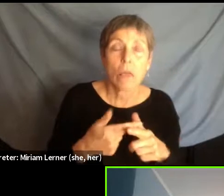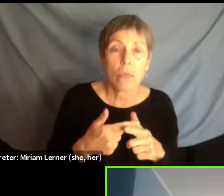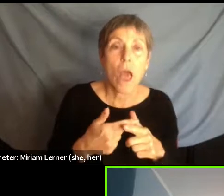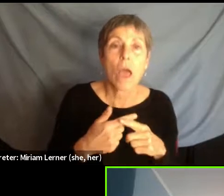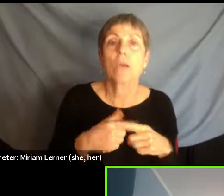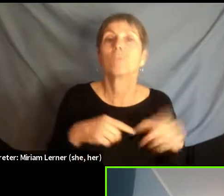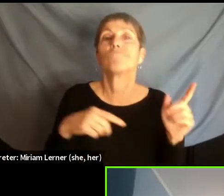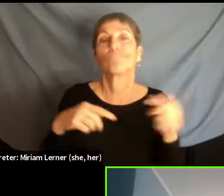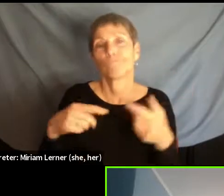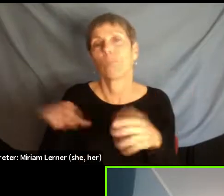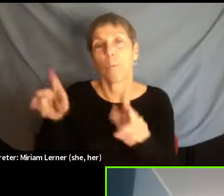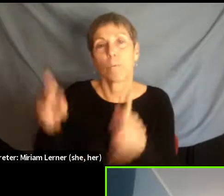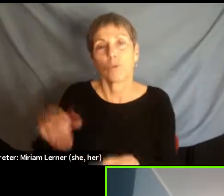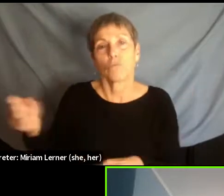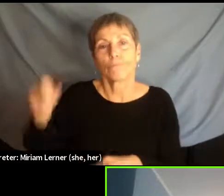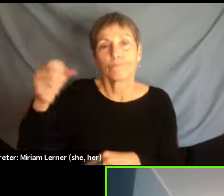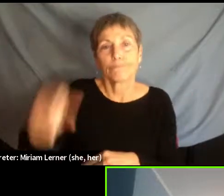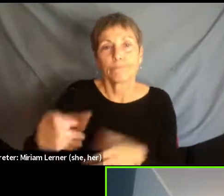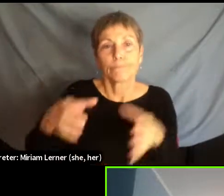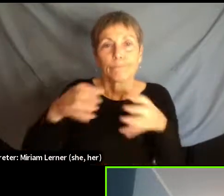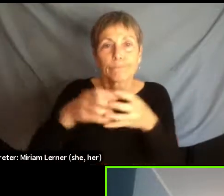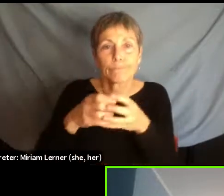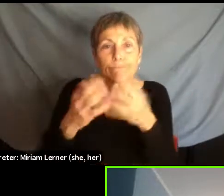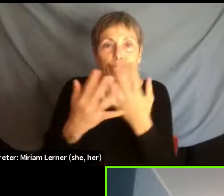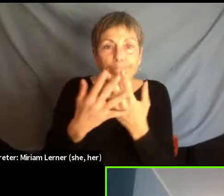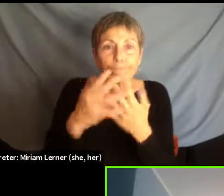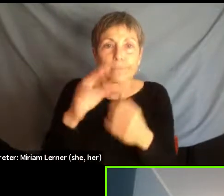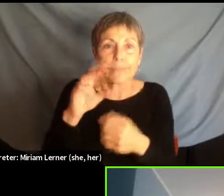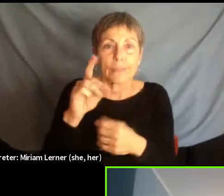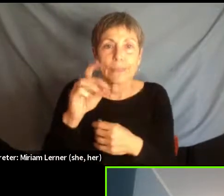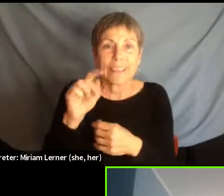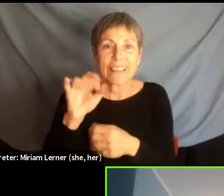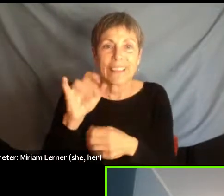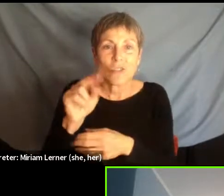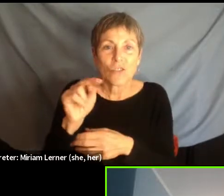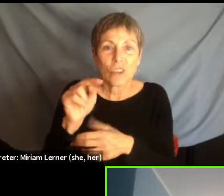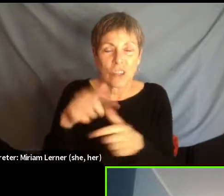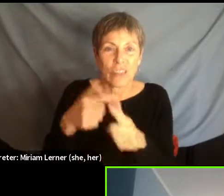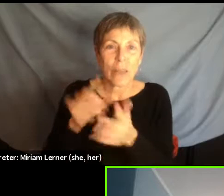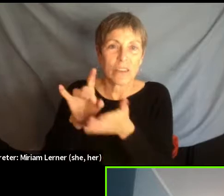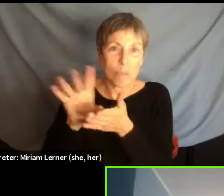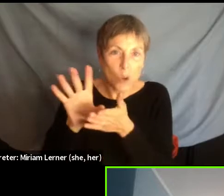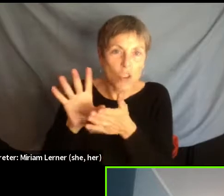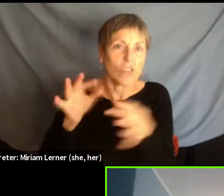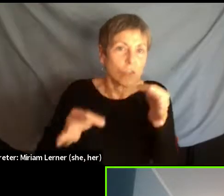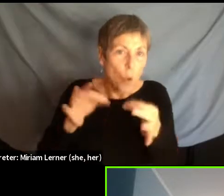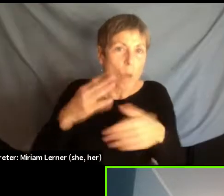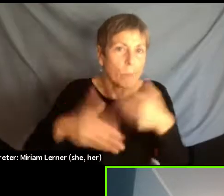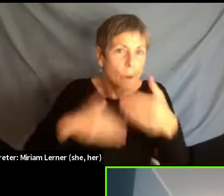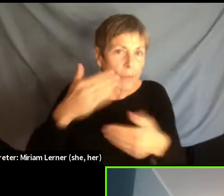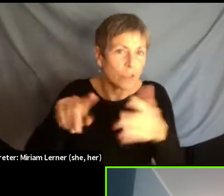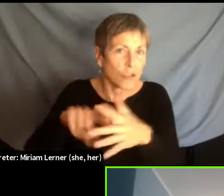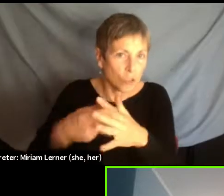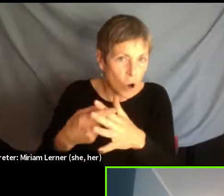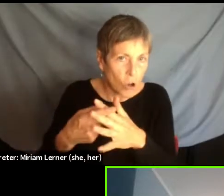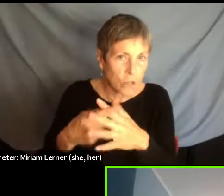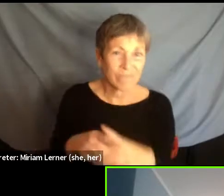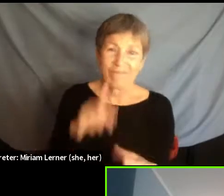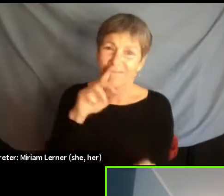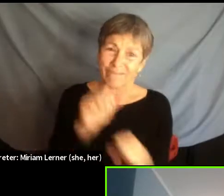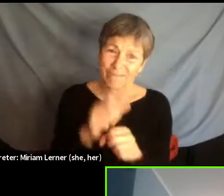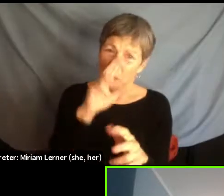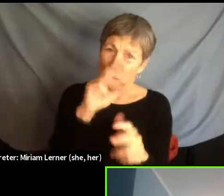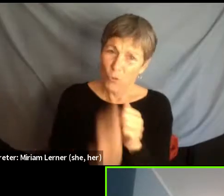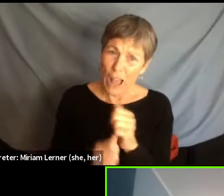detention, and then eventually have deportation proceedings started on them. So there has been brutality at the